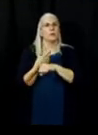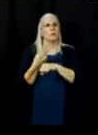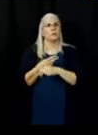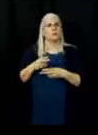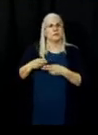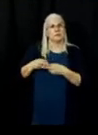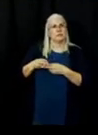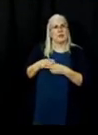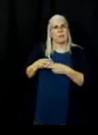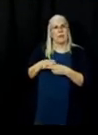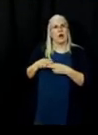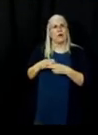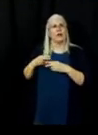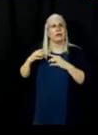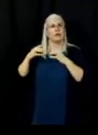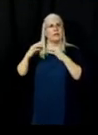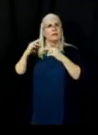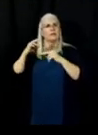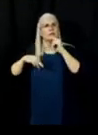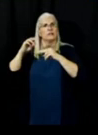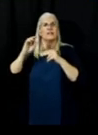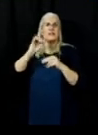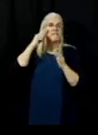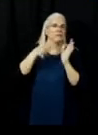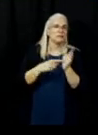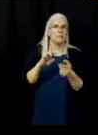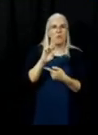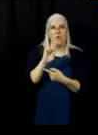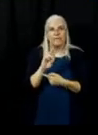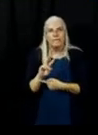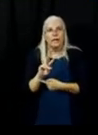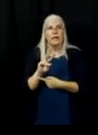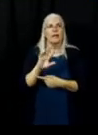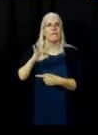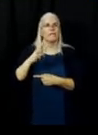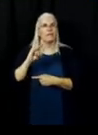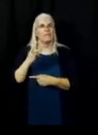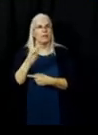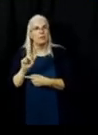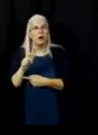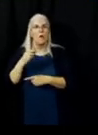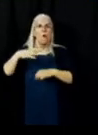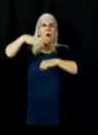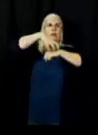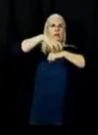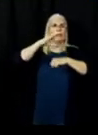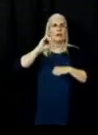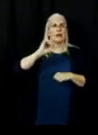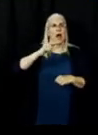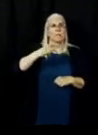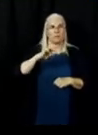structures such as fifth wheels or campers. Those will also be captured as part of the data and the criteria.